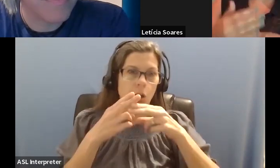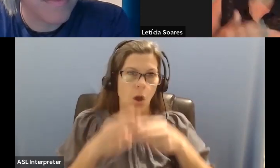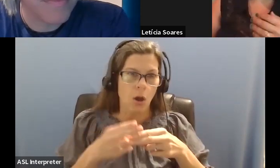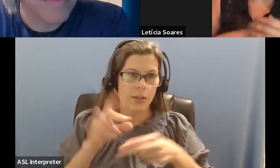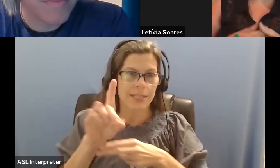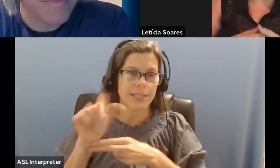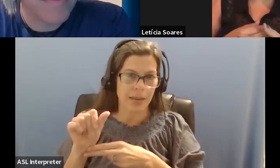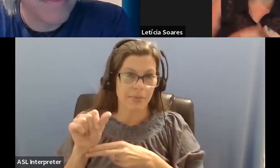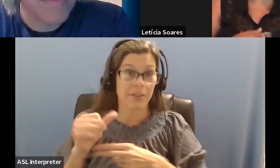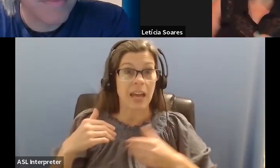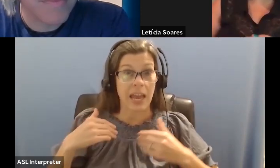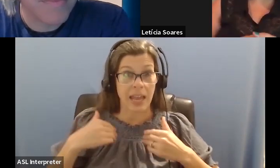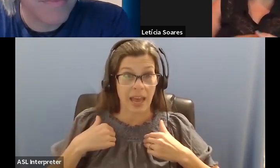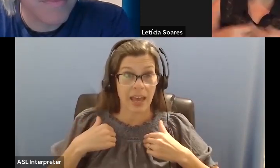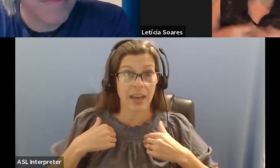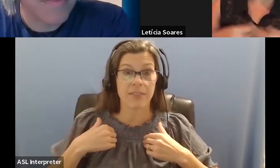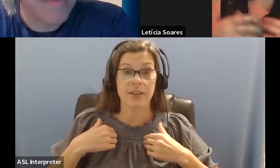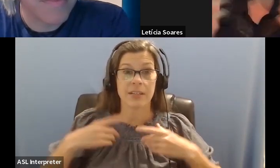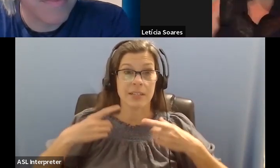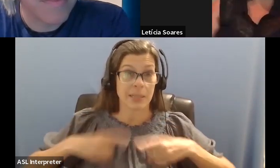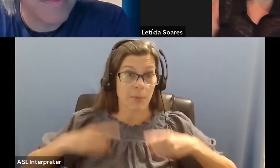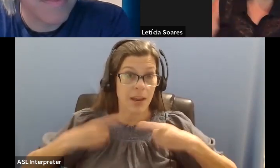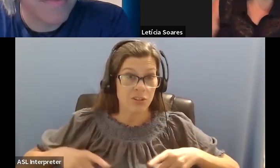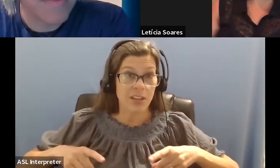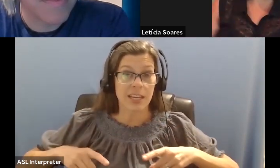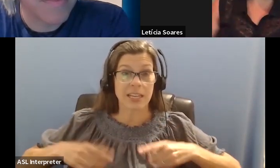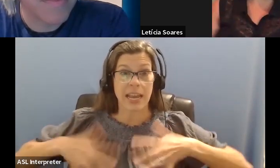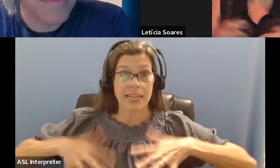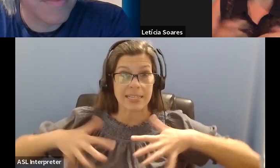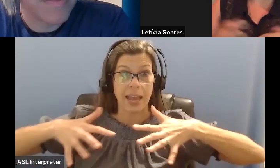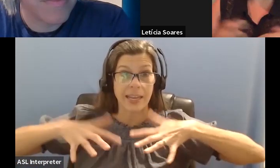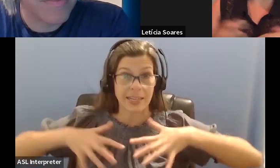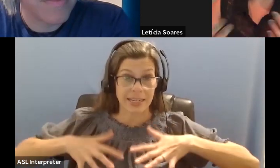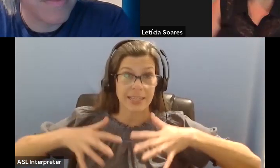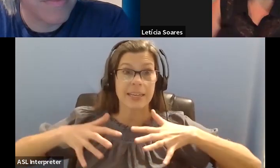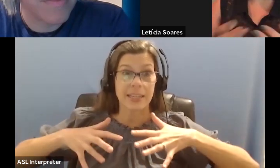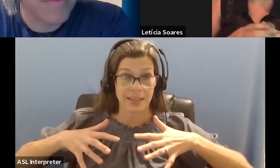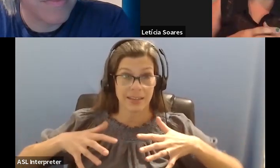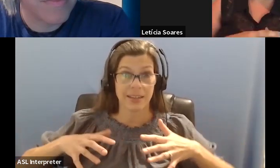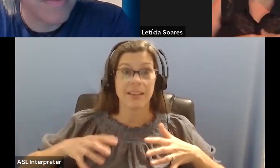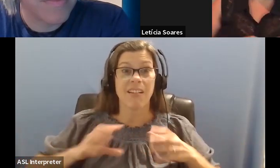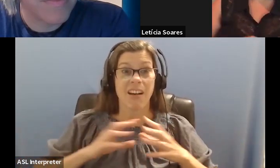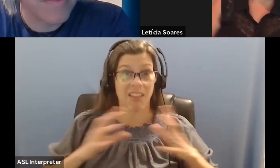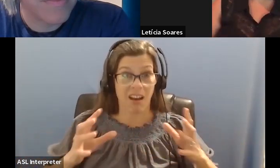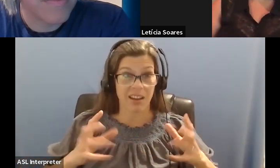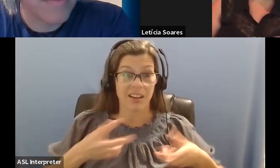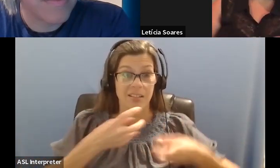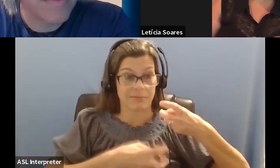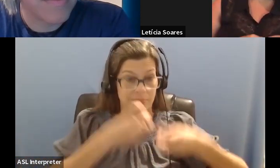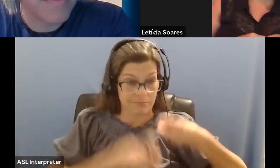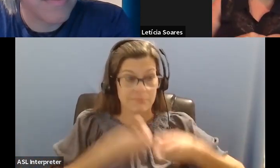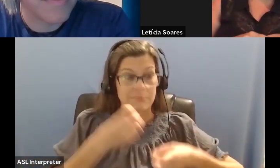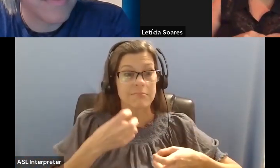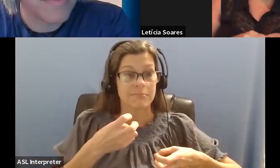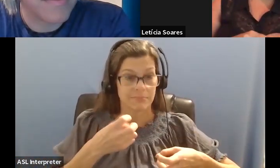and had all of these difficulties. It had to make lots of, you know, access considerations, but